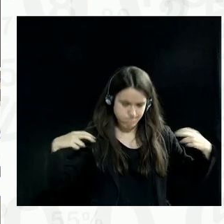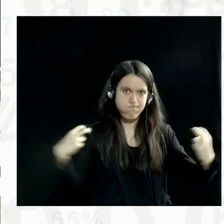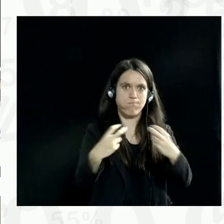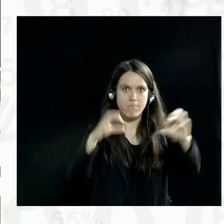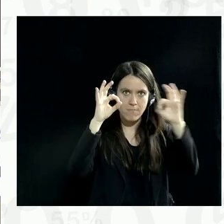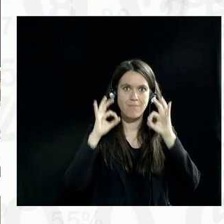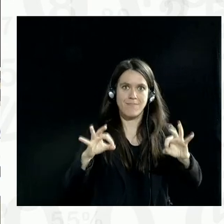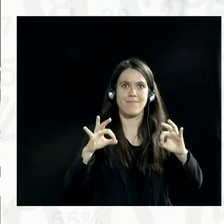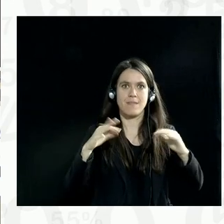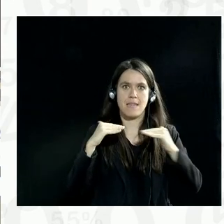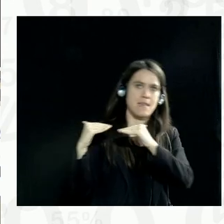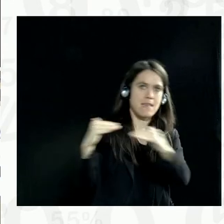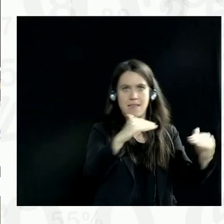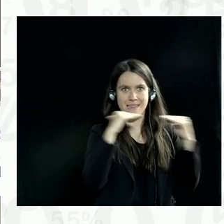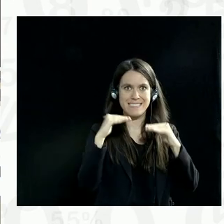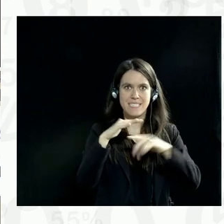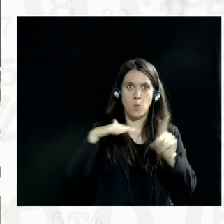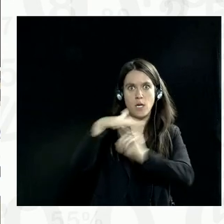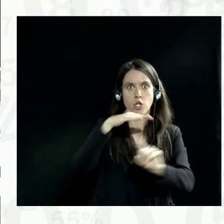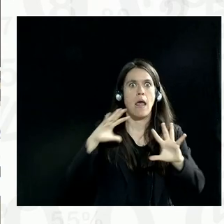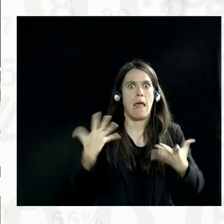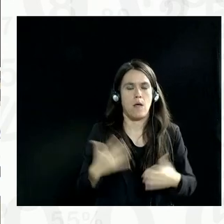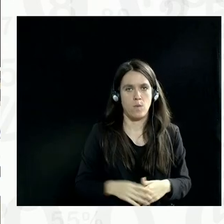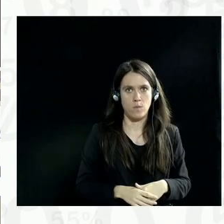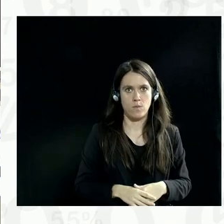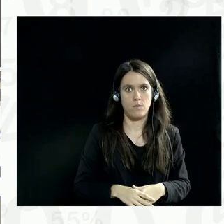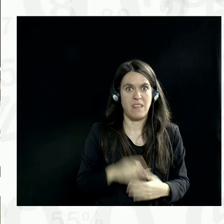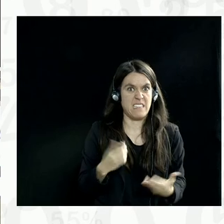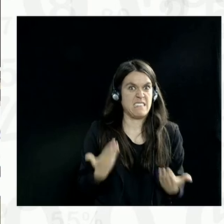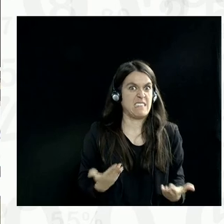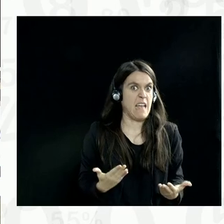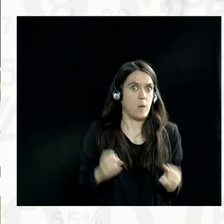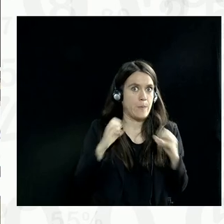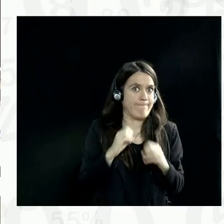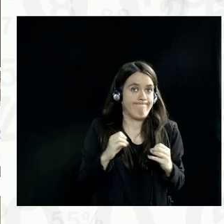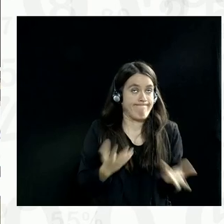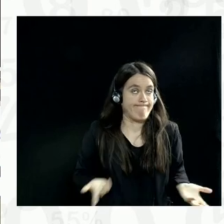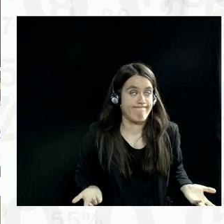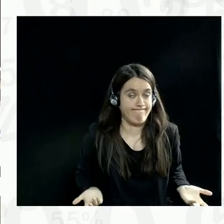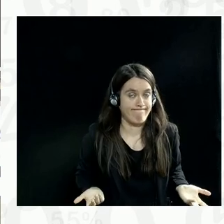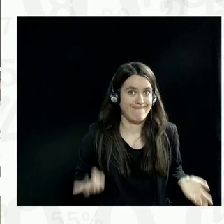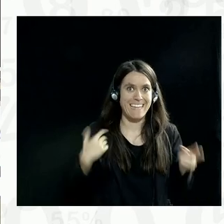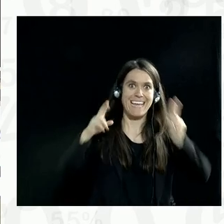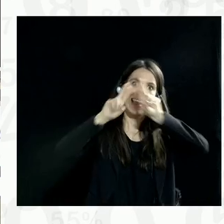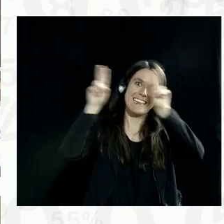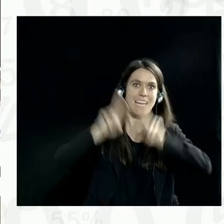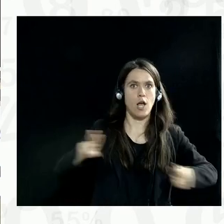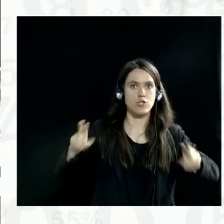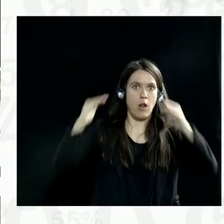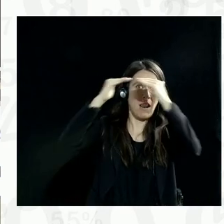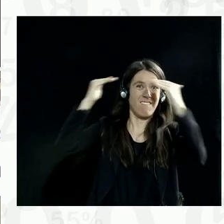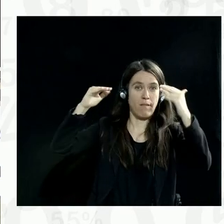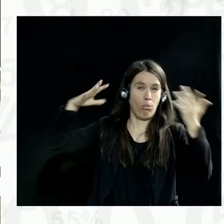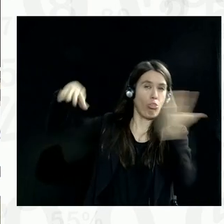evenly playing situation. And this is not happening. And Because at the international level, there is chaos.